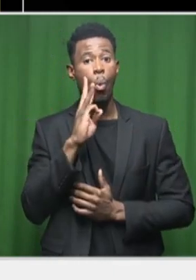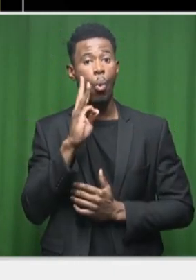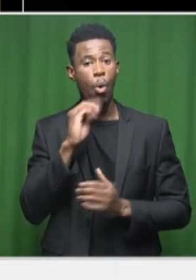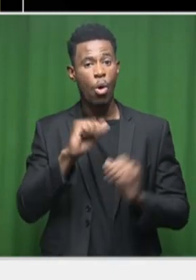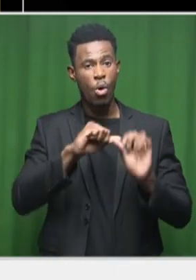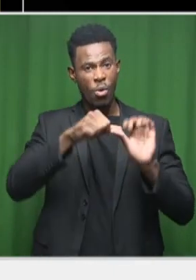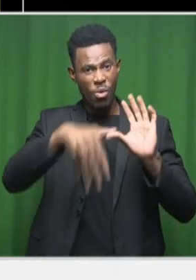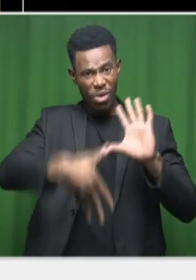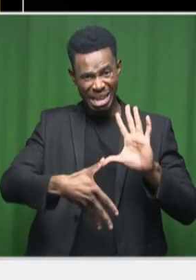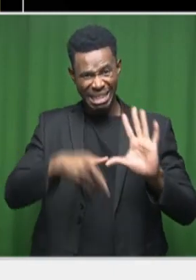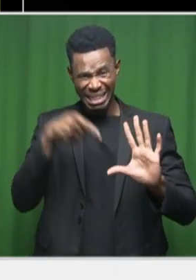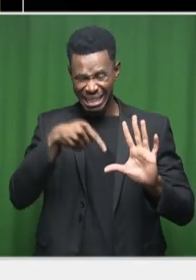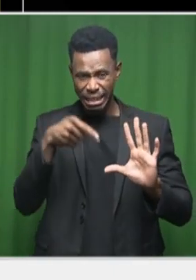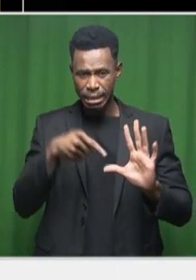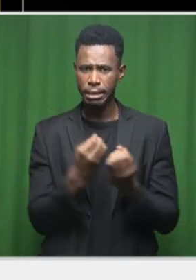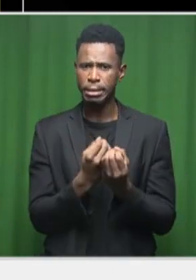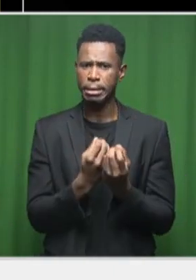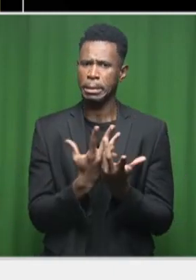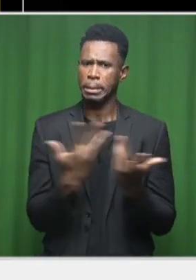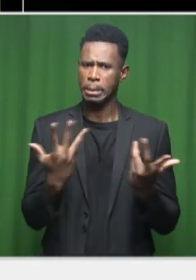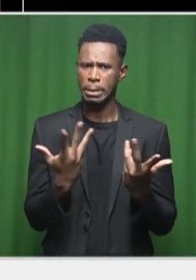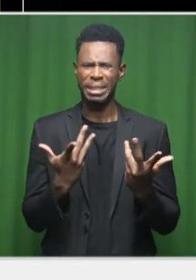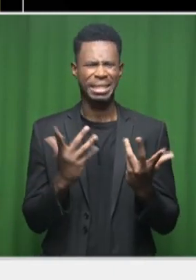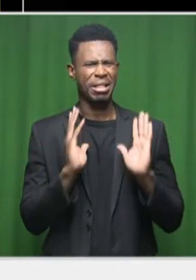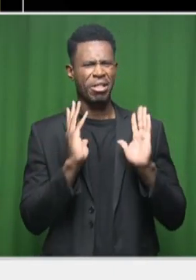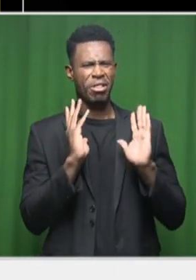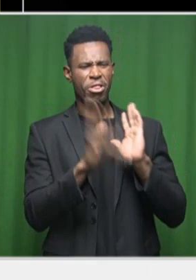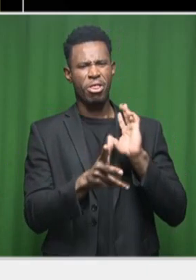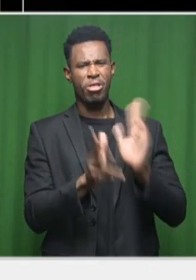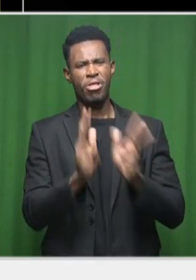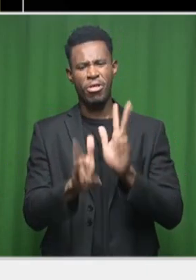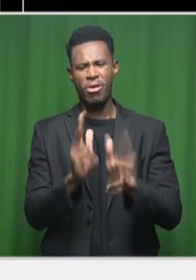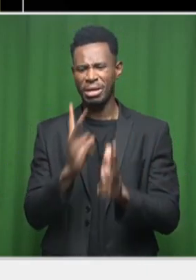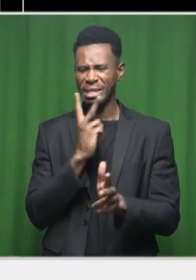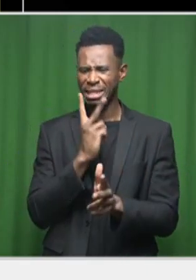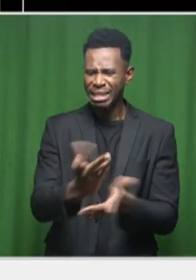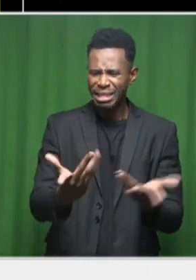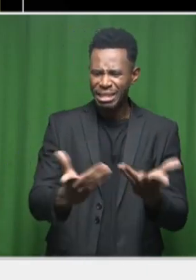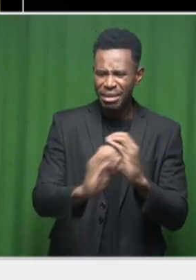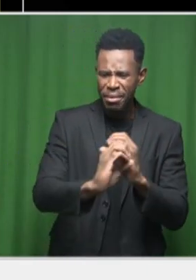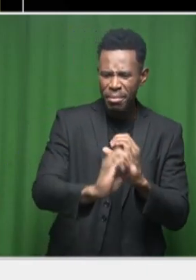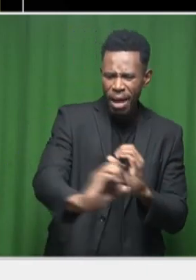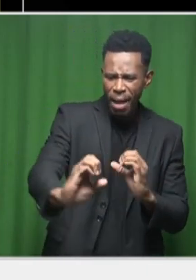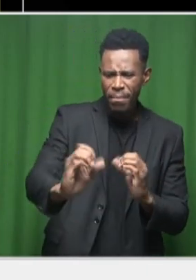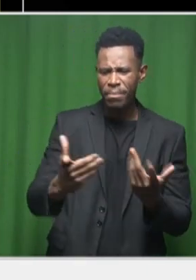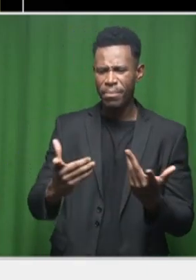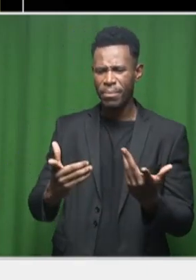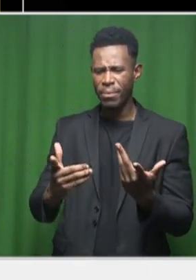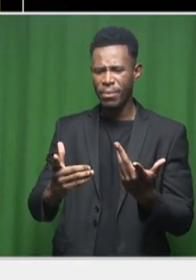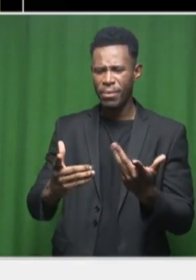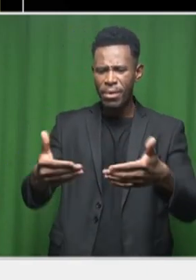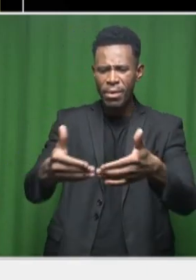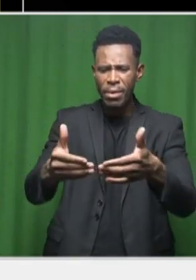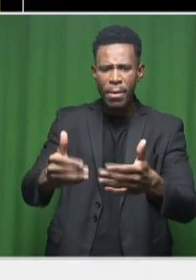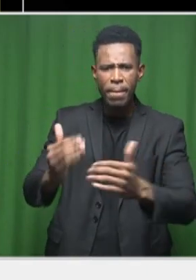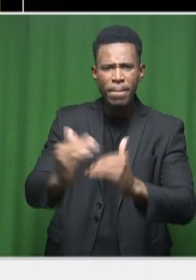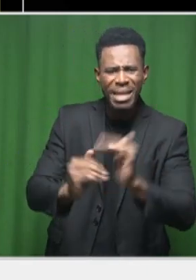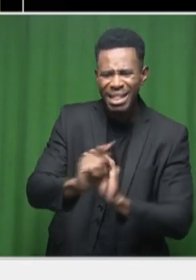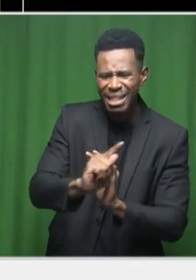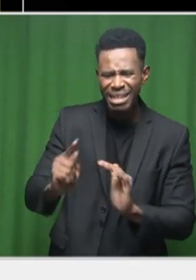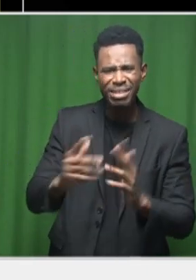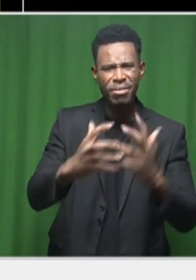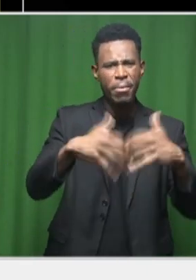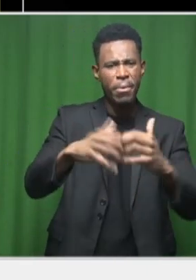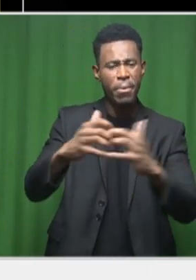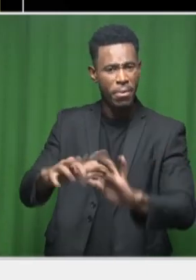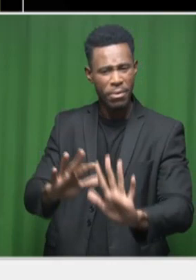neglected, and this has, of course, led to numerous breakdowns in many towns and cities across the country. But government has